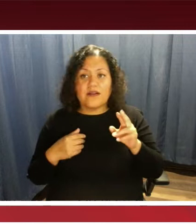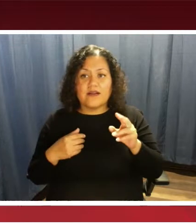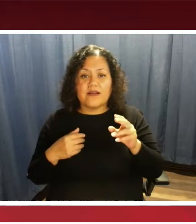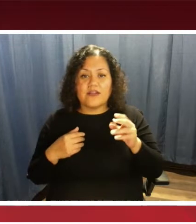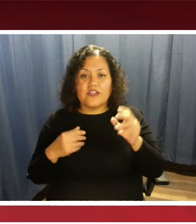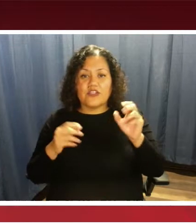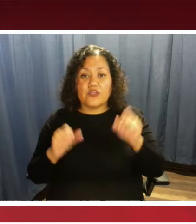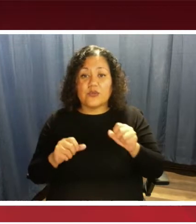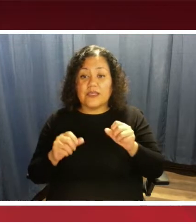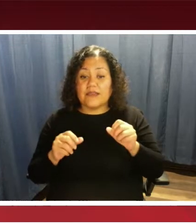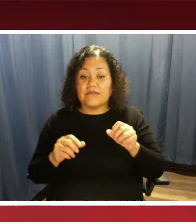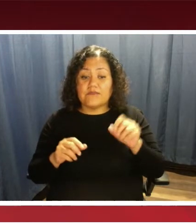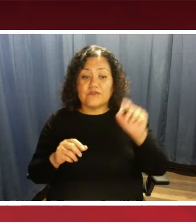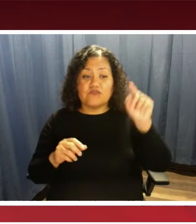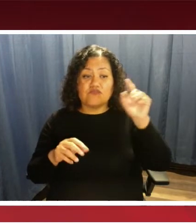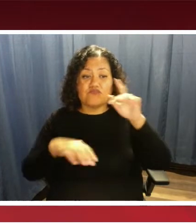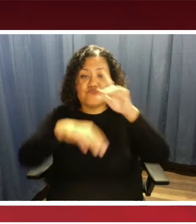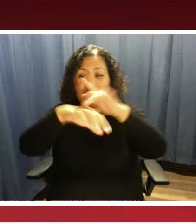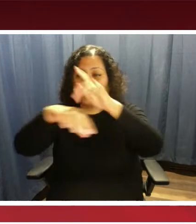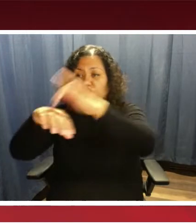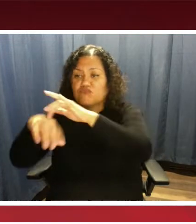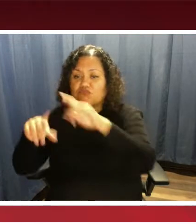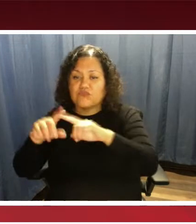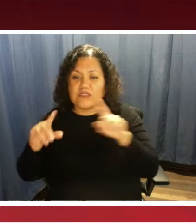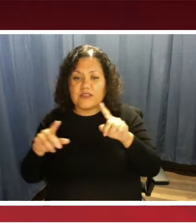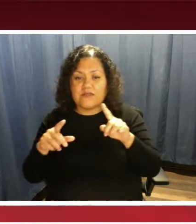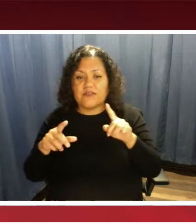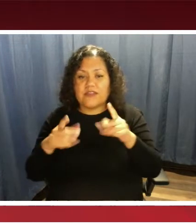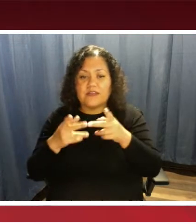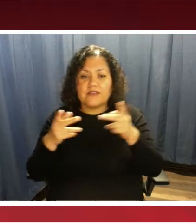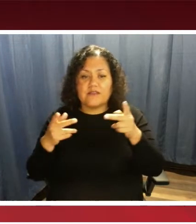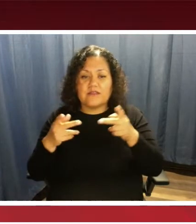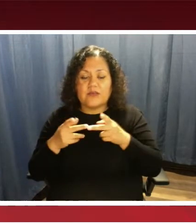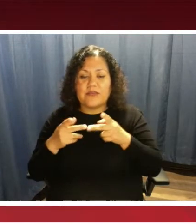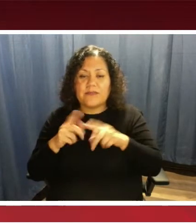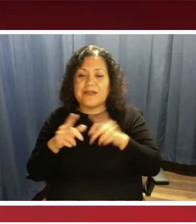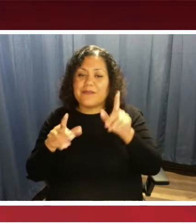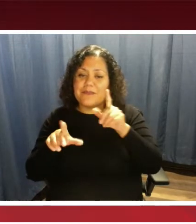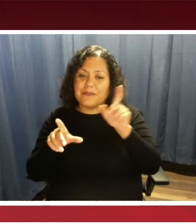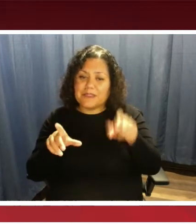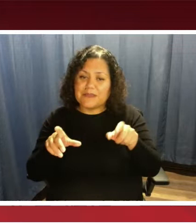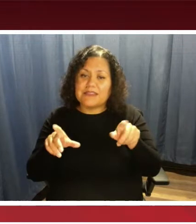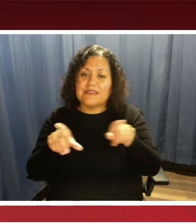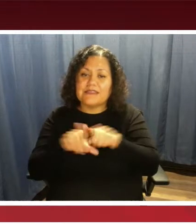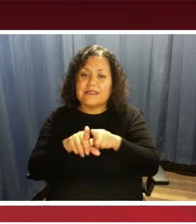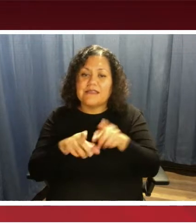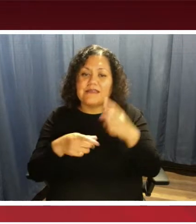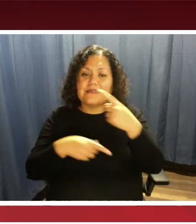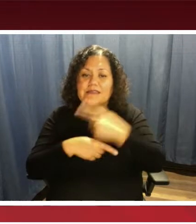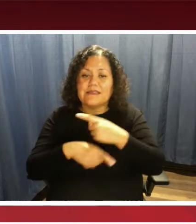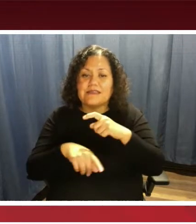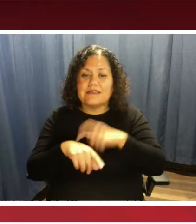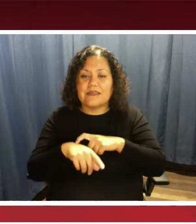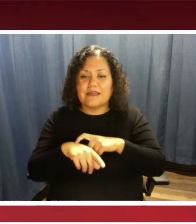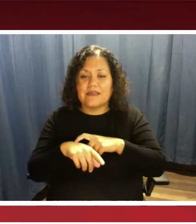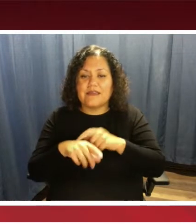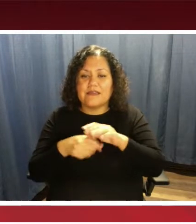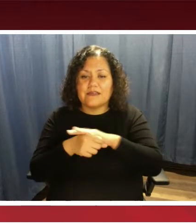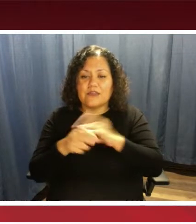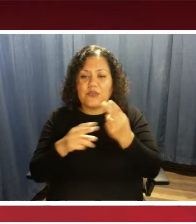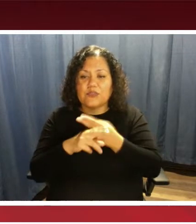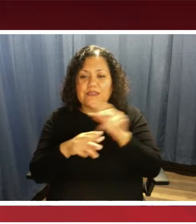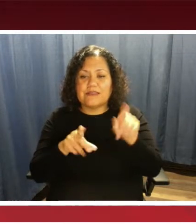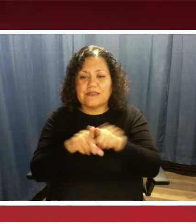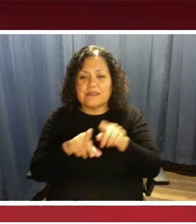but they must be at the same time, day, and location using the same mobility device. For example, one-way